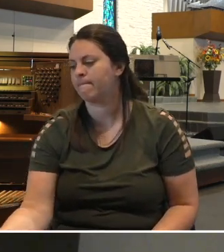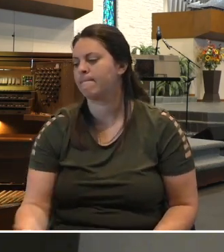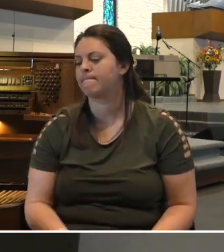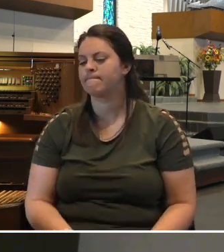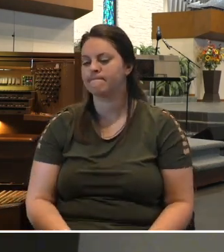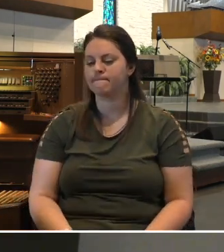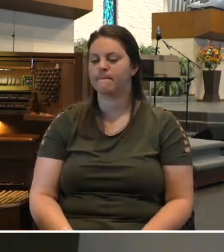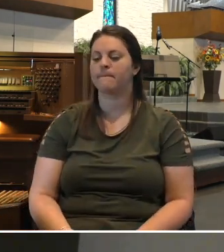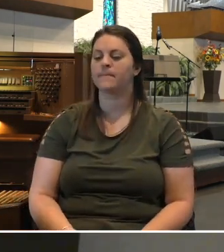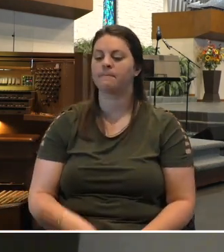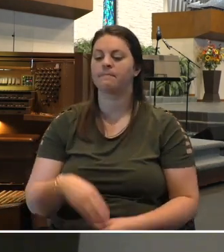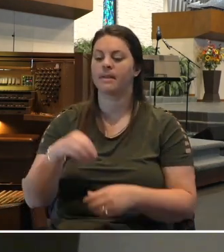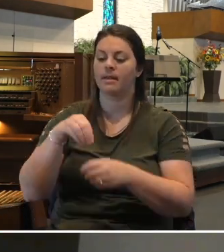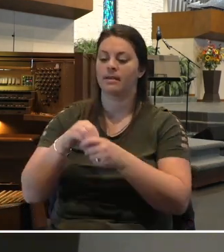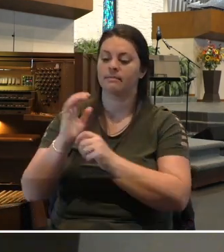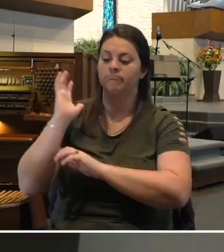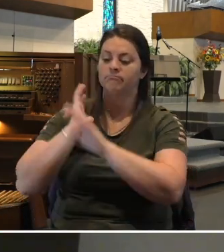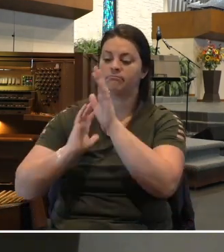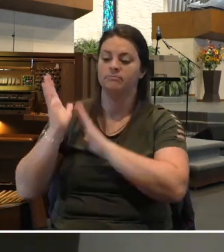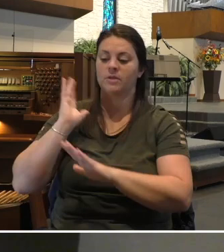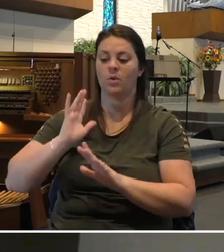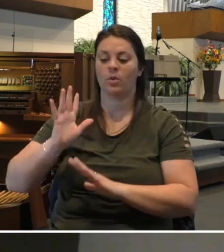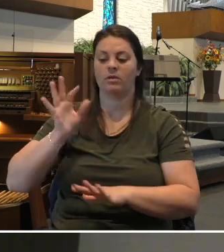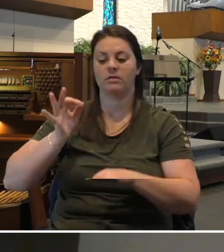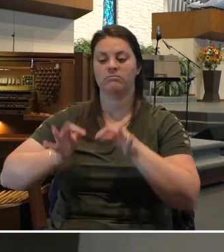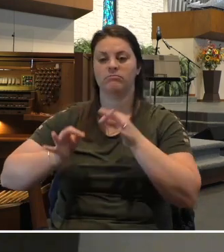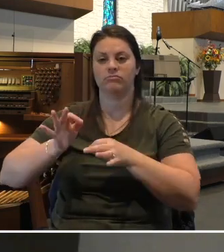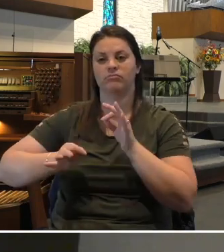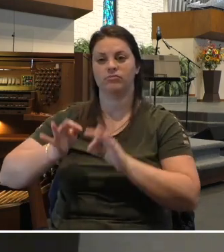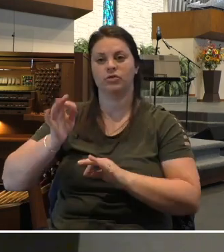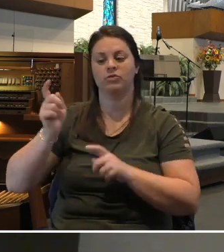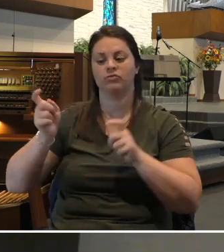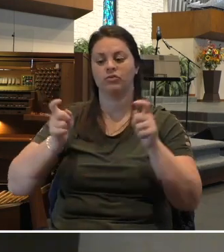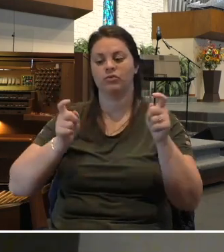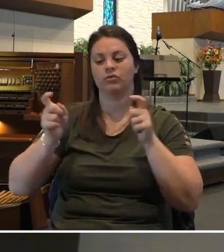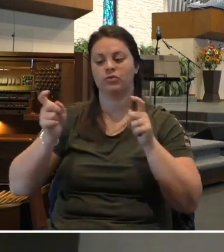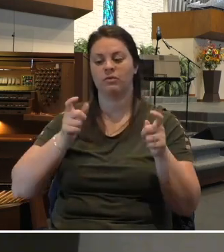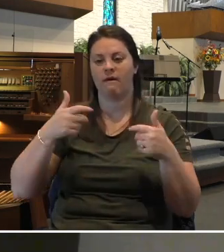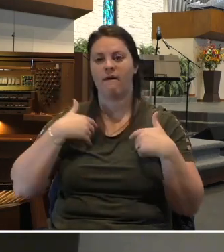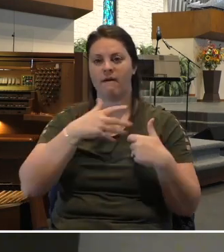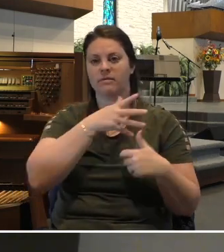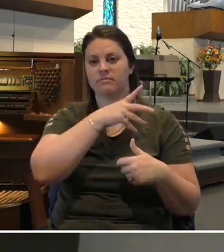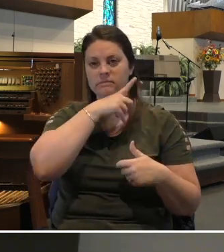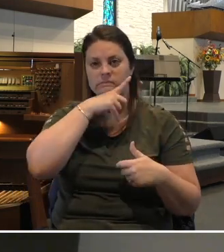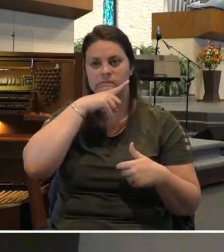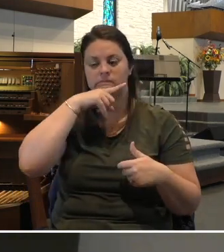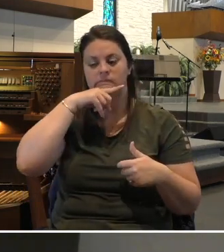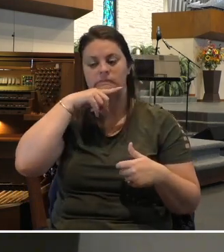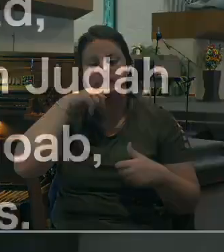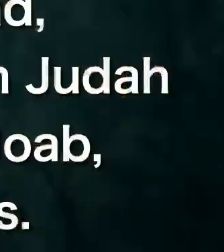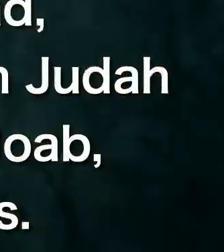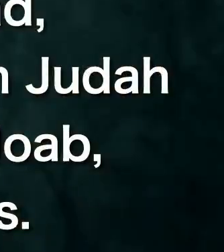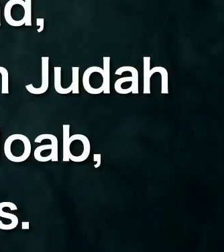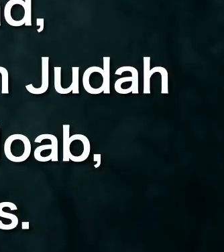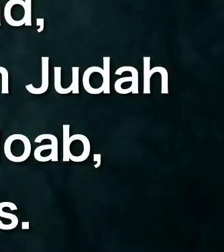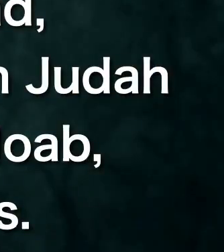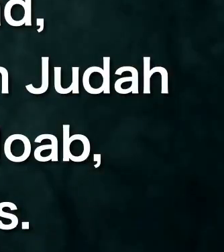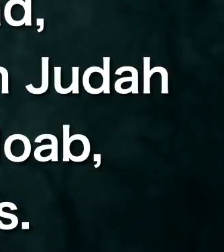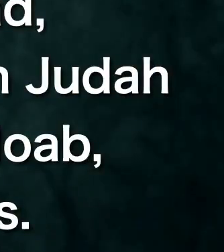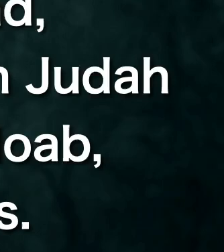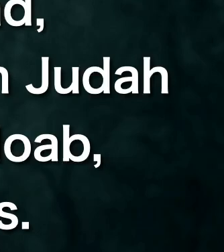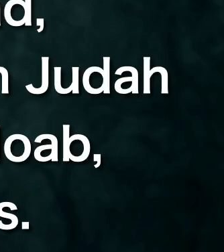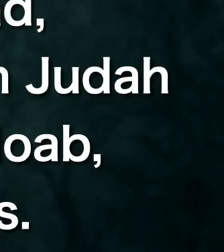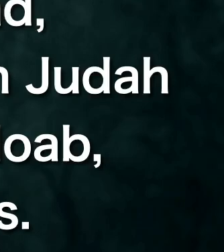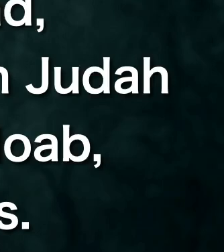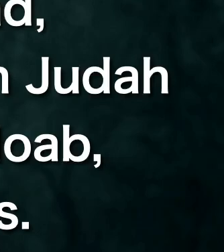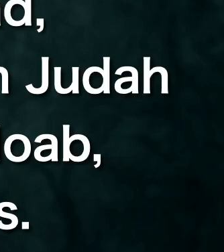In the days when the judges ruled, there was a famine in the land. And a certain man of Bethlehem in Judah went